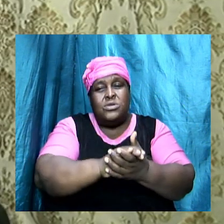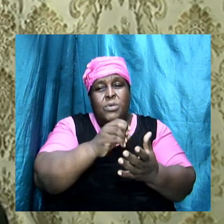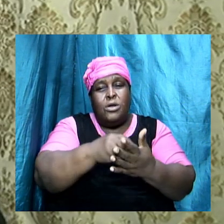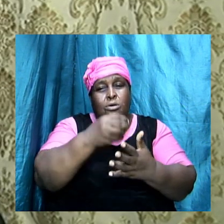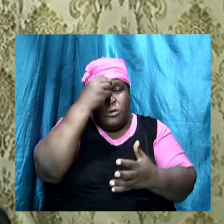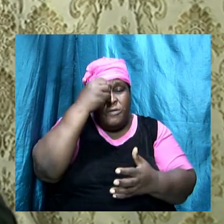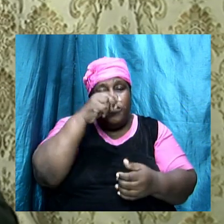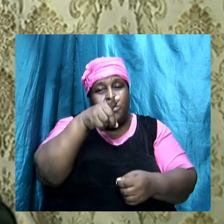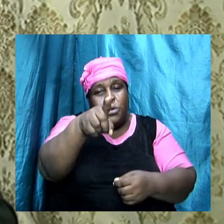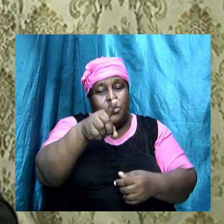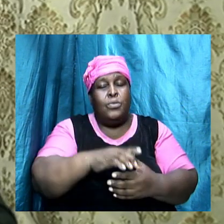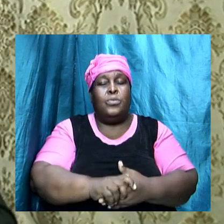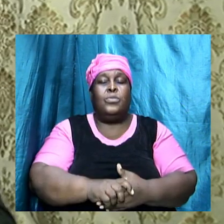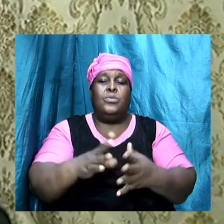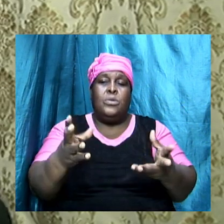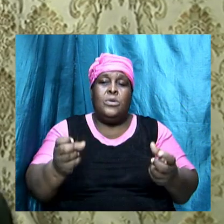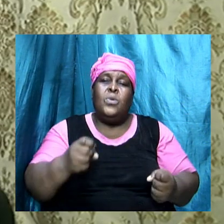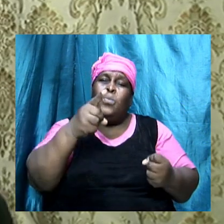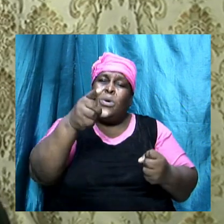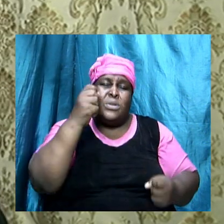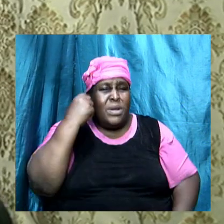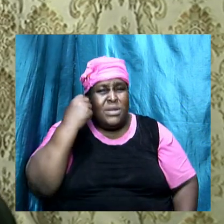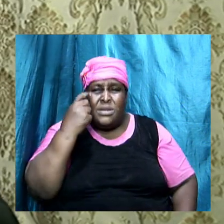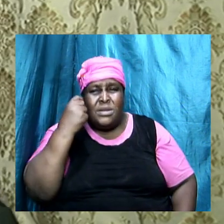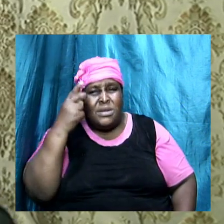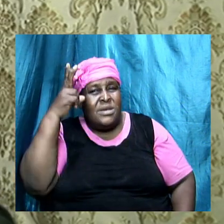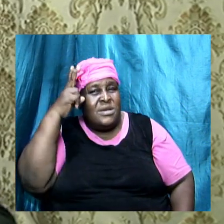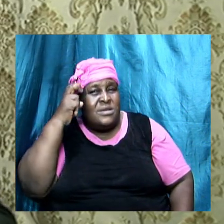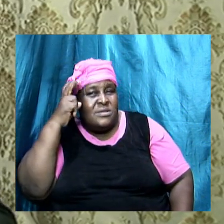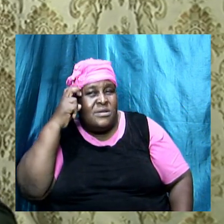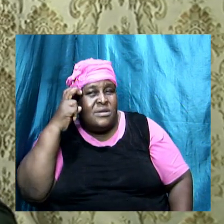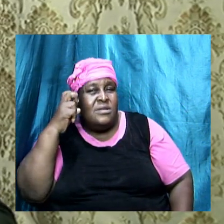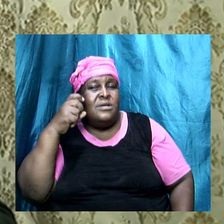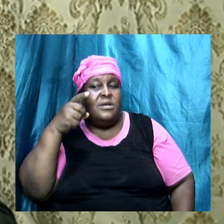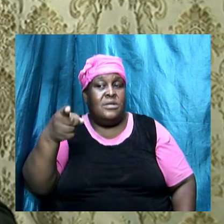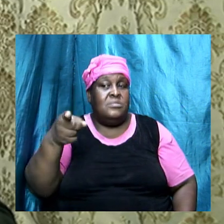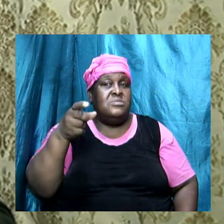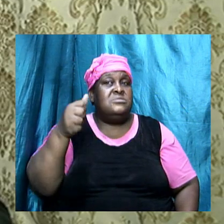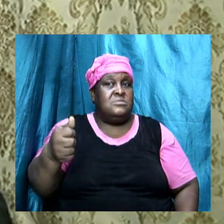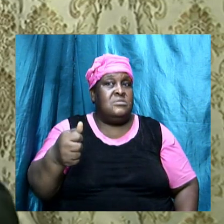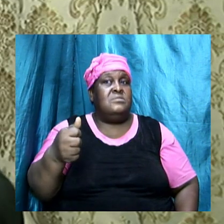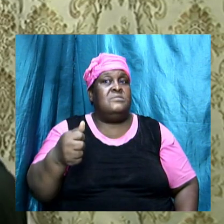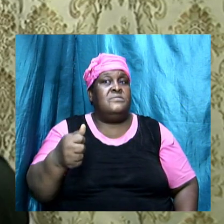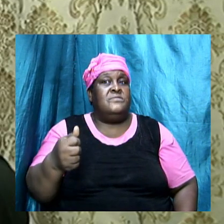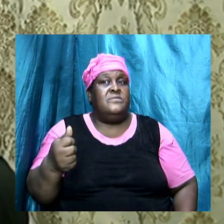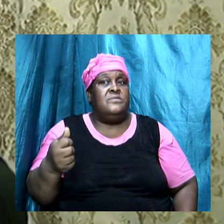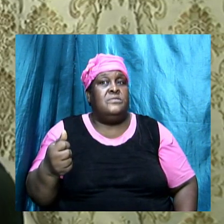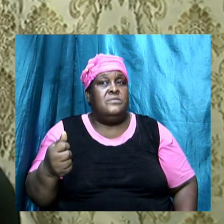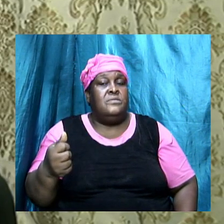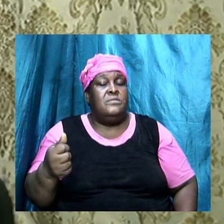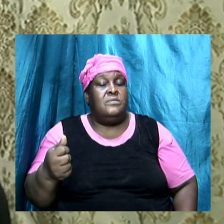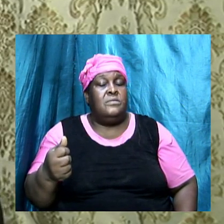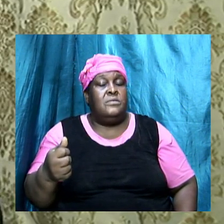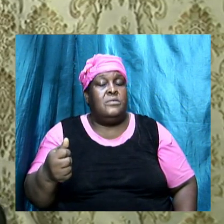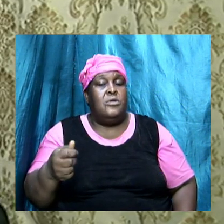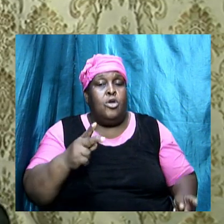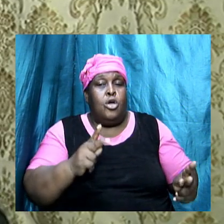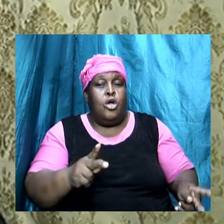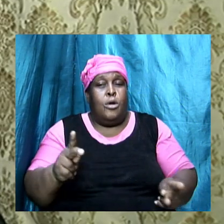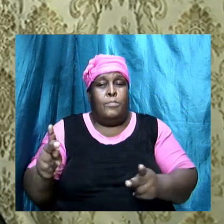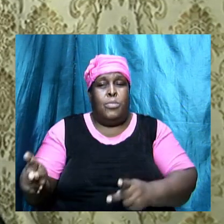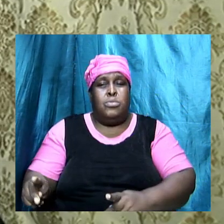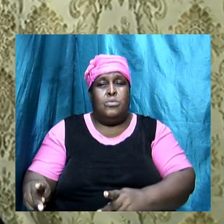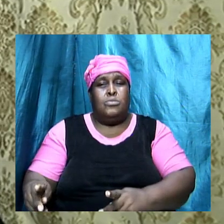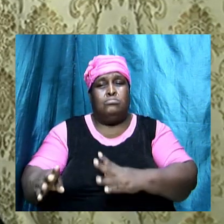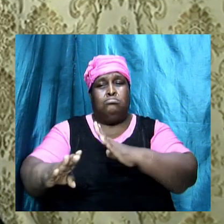I want you to understand, ladies, that Satan himself will put tumbling